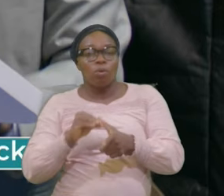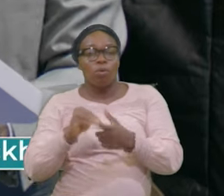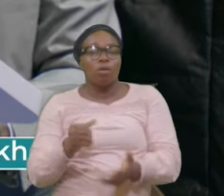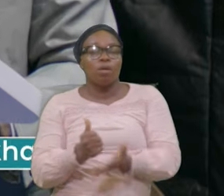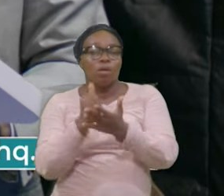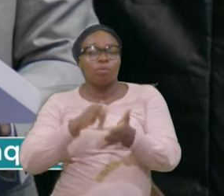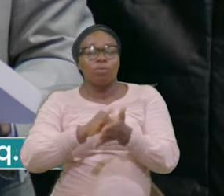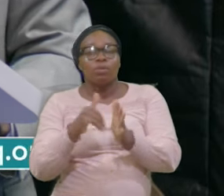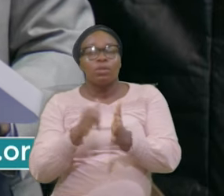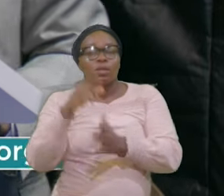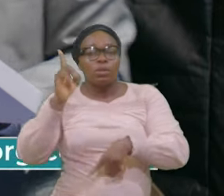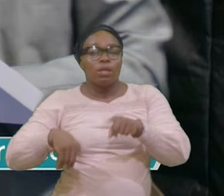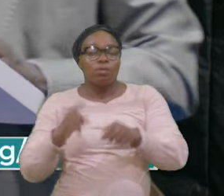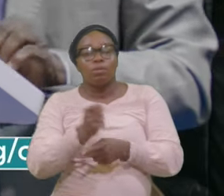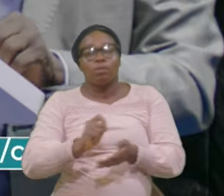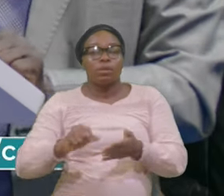Them To Do That